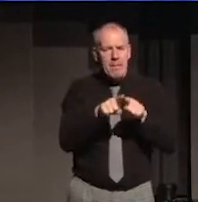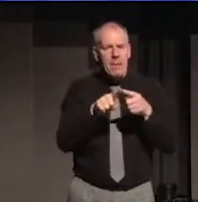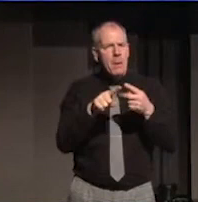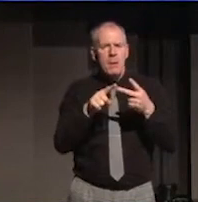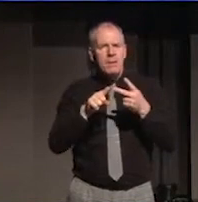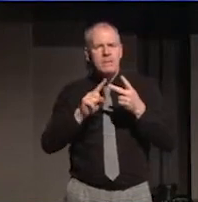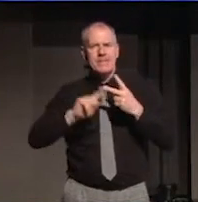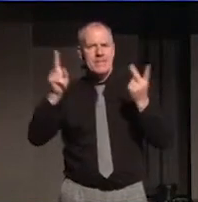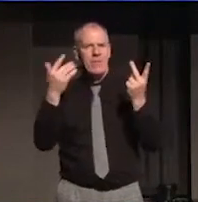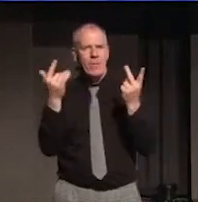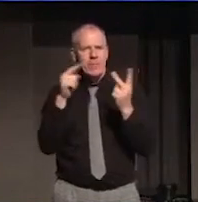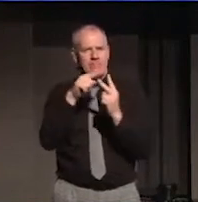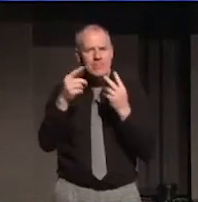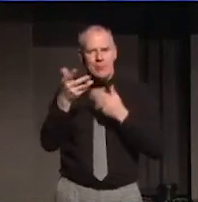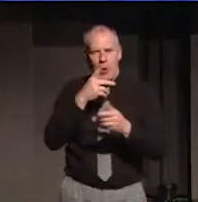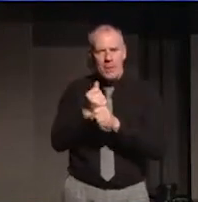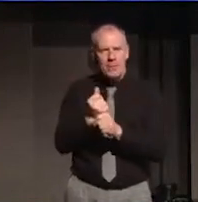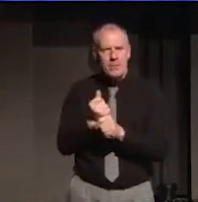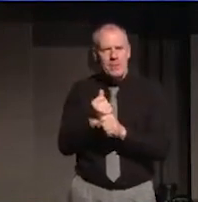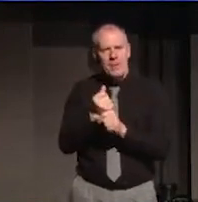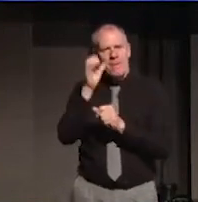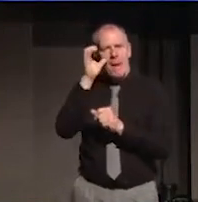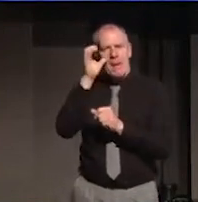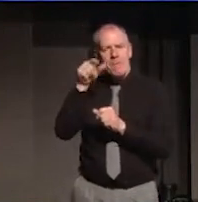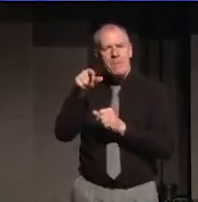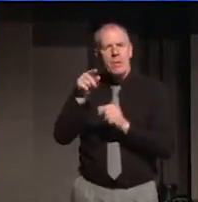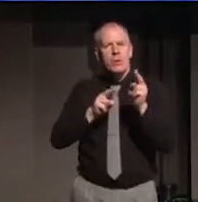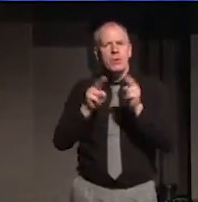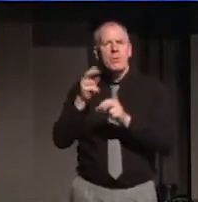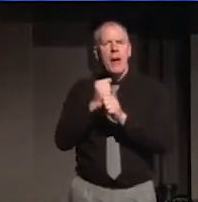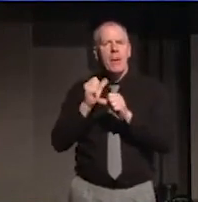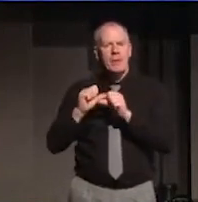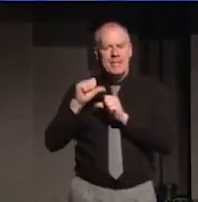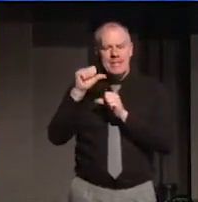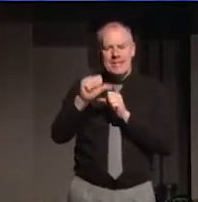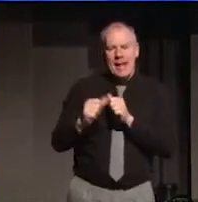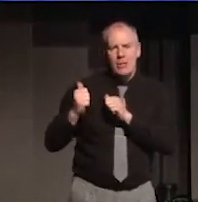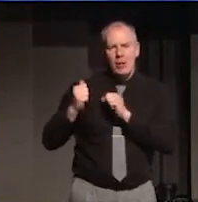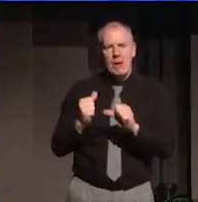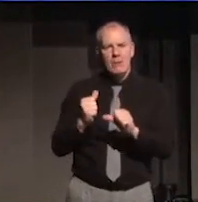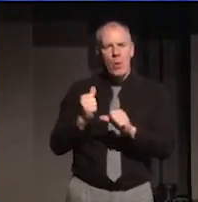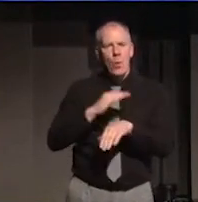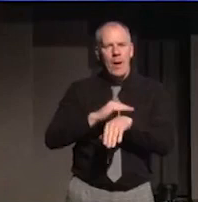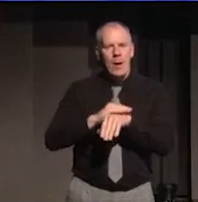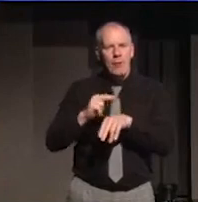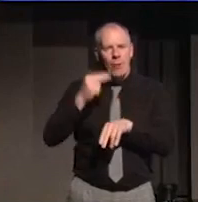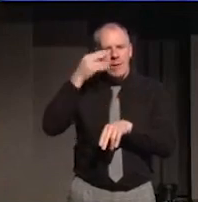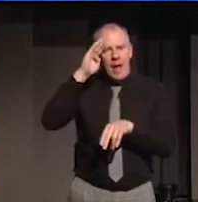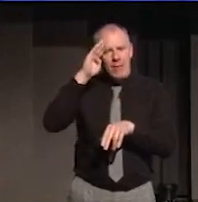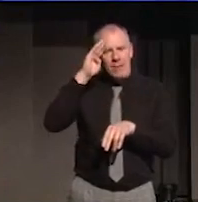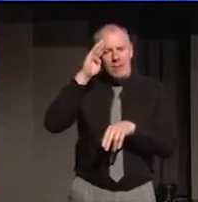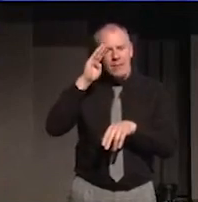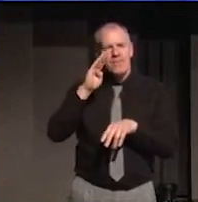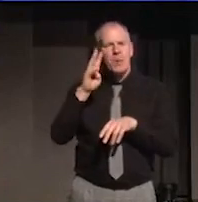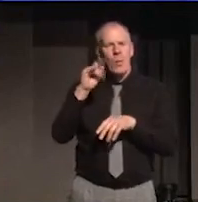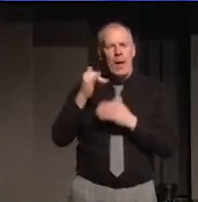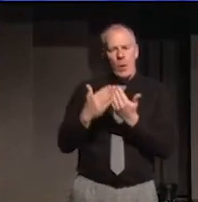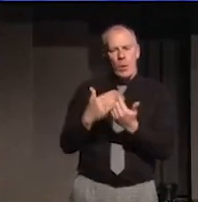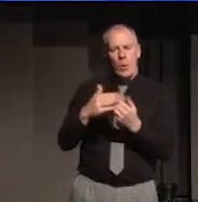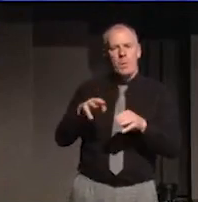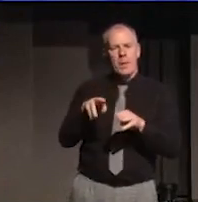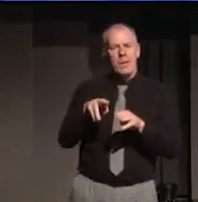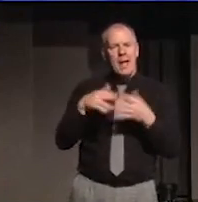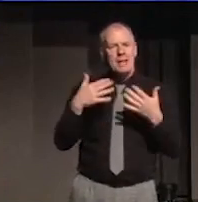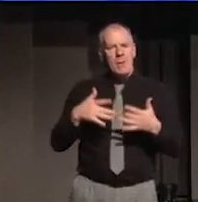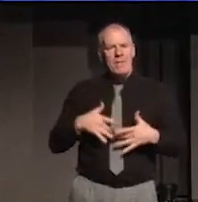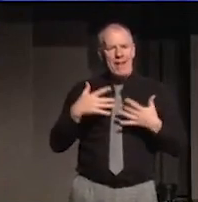we didn't. The film was meant to be about the next generation in Northern Ireland, why some young people